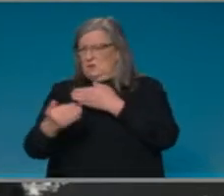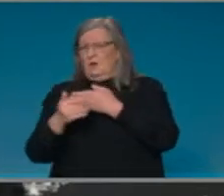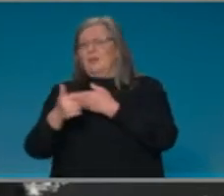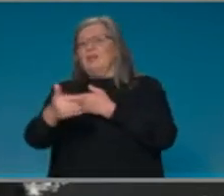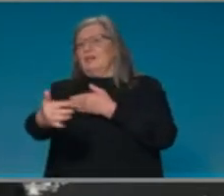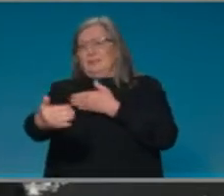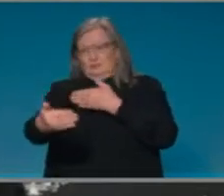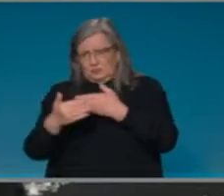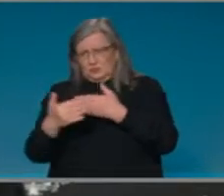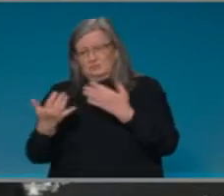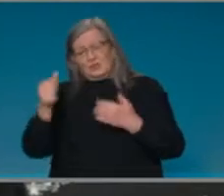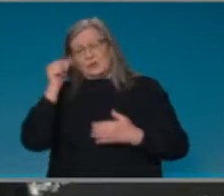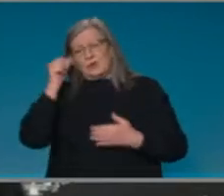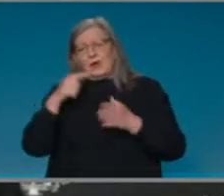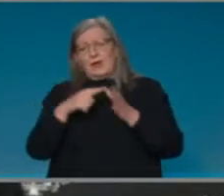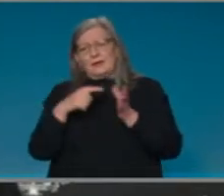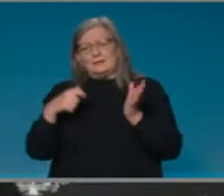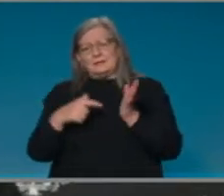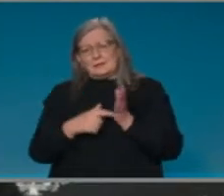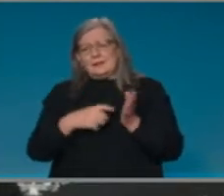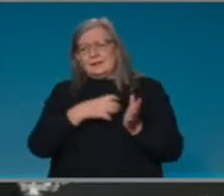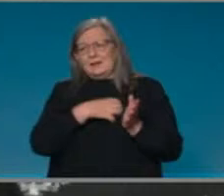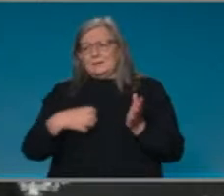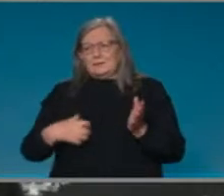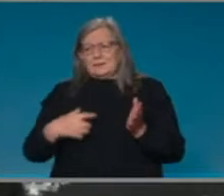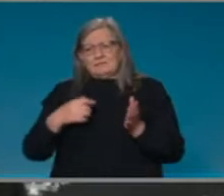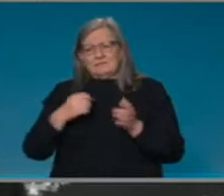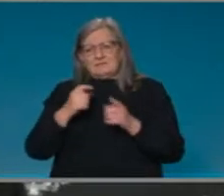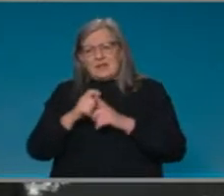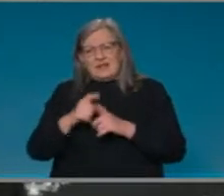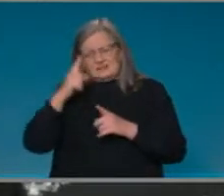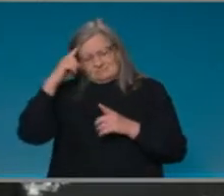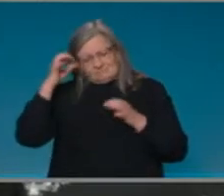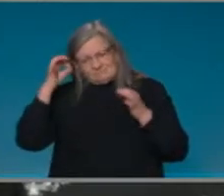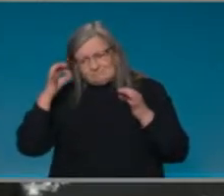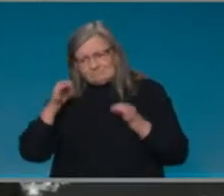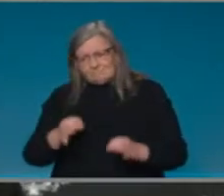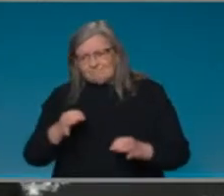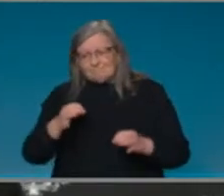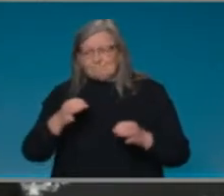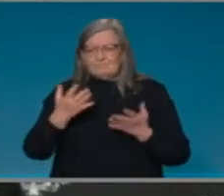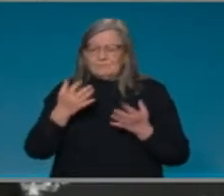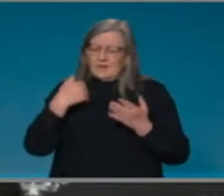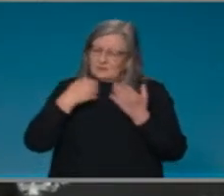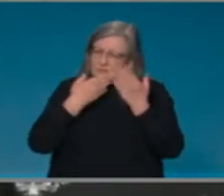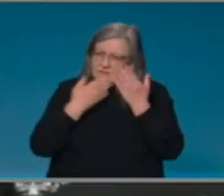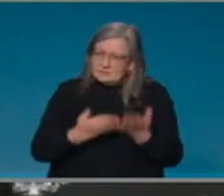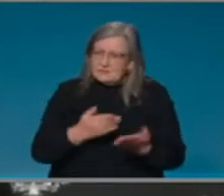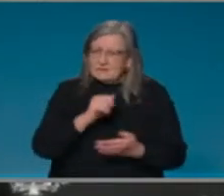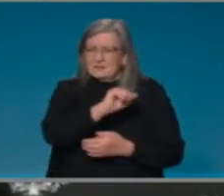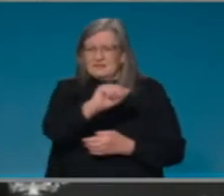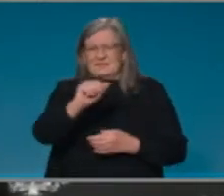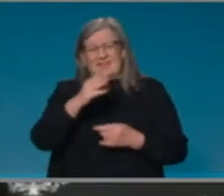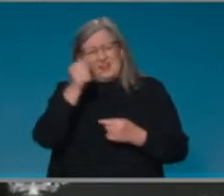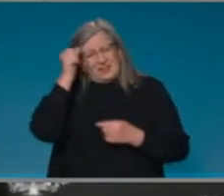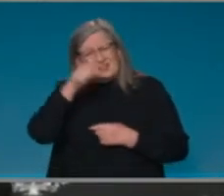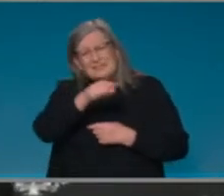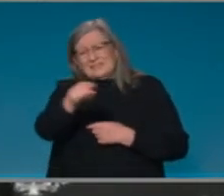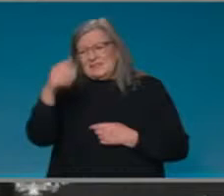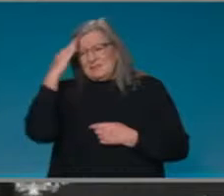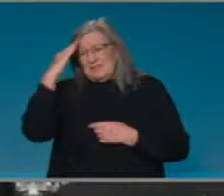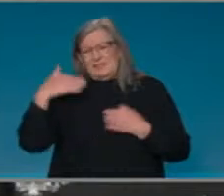We do respect it and we'd urge everybody if they do have challenges to seek help for themselves or their family through